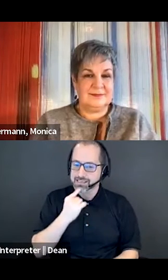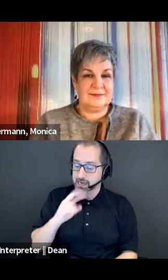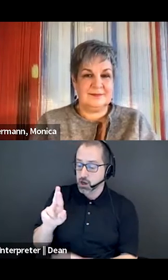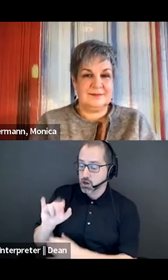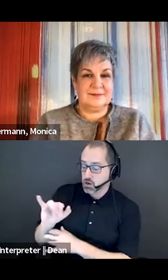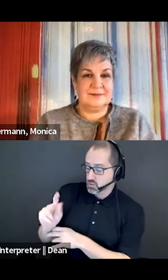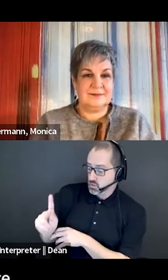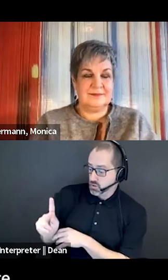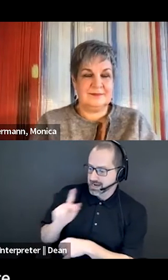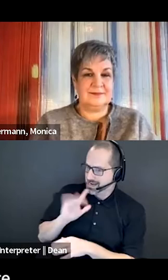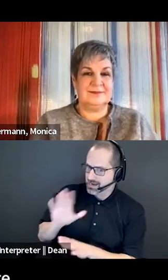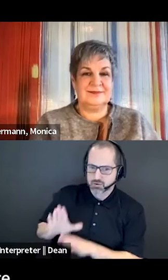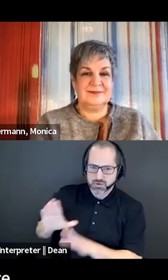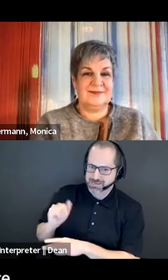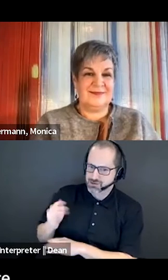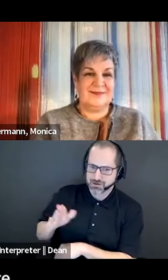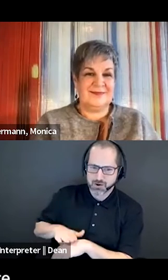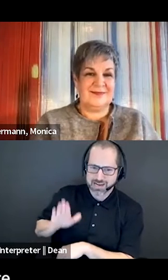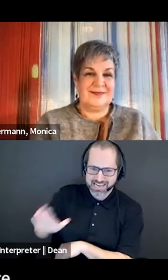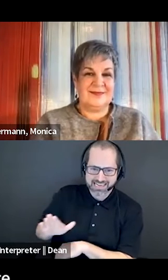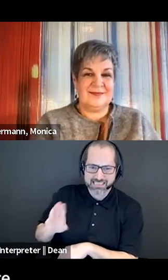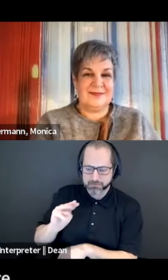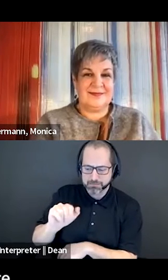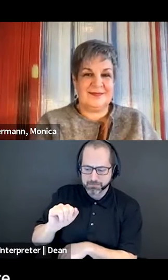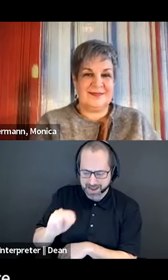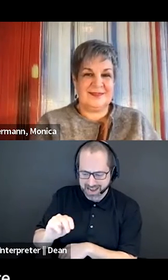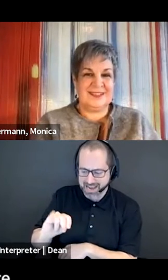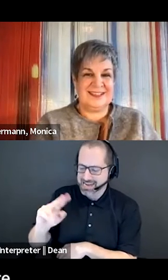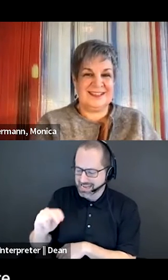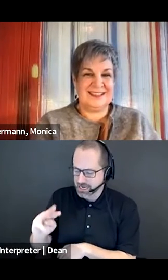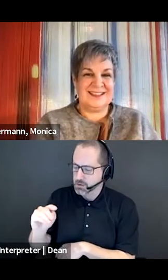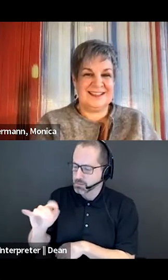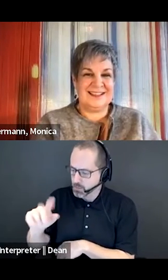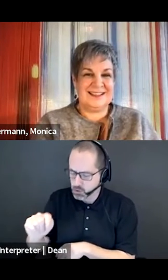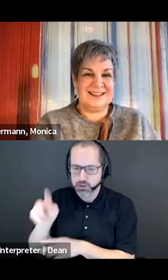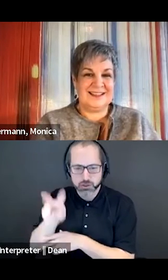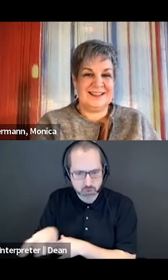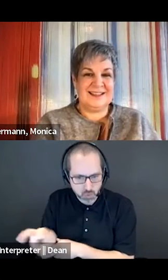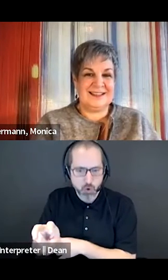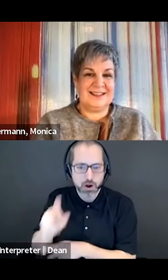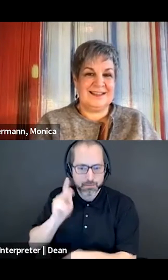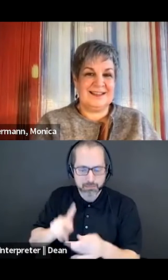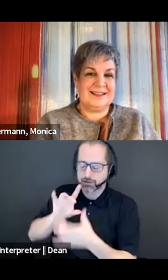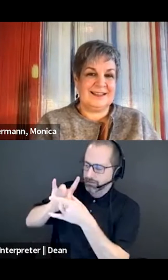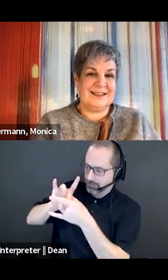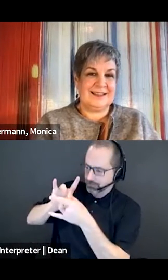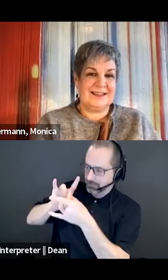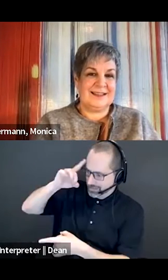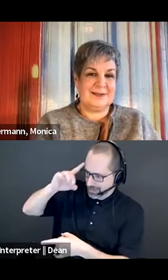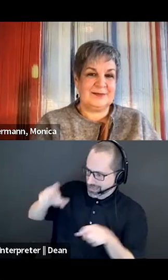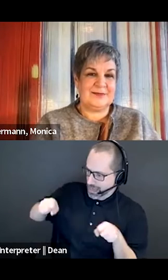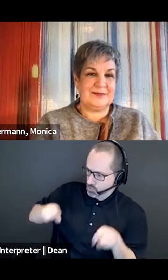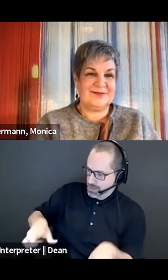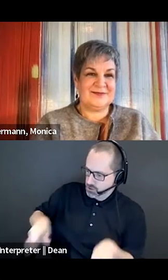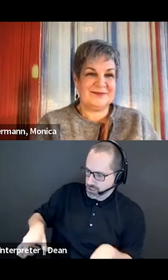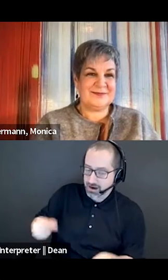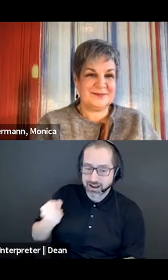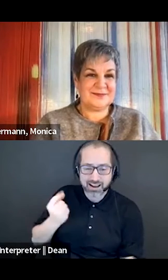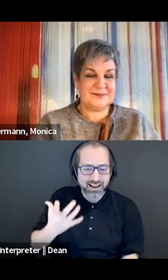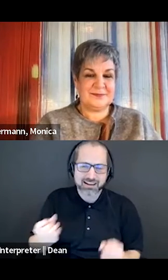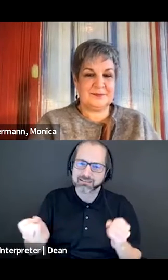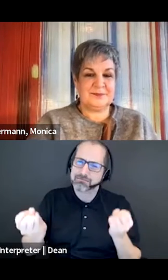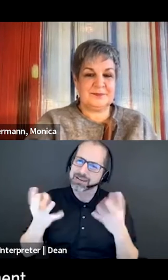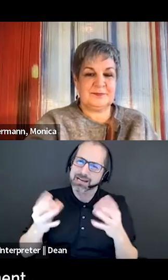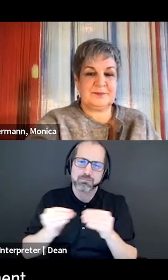on his man in motion tour, because that's what people associate is that wheelchair. But there are so many other things, especially as us as RHFAC